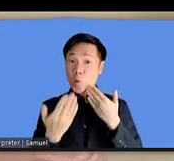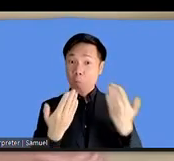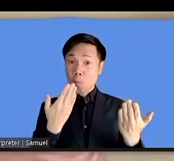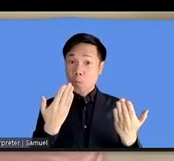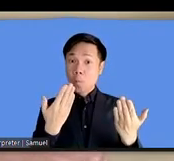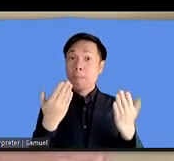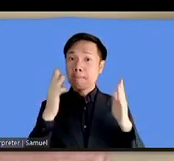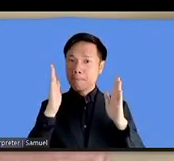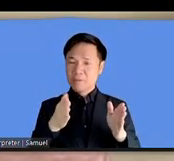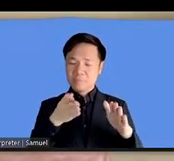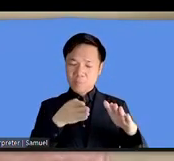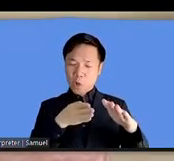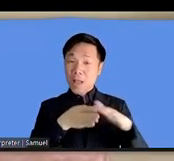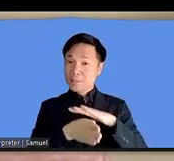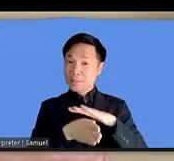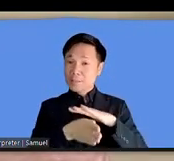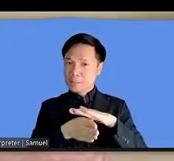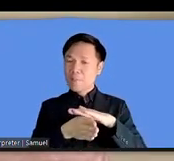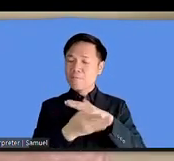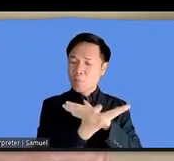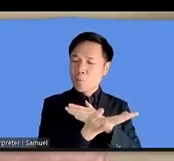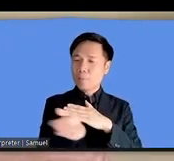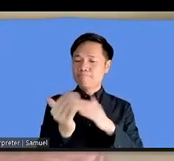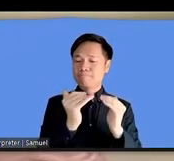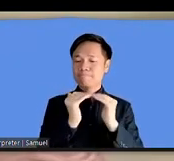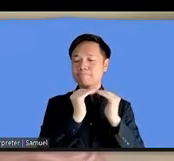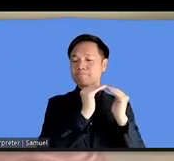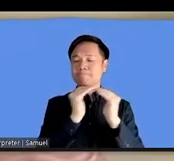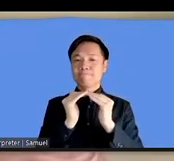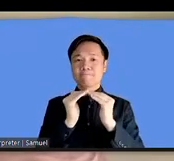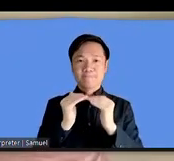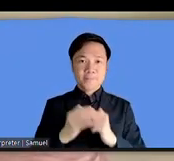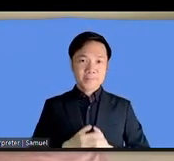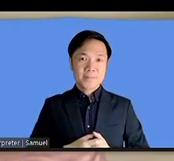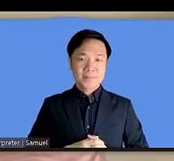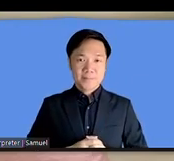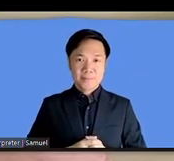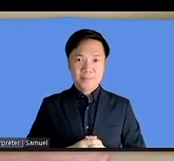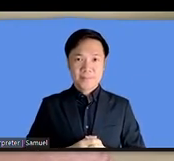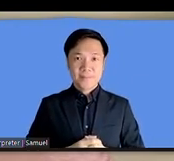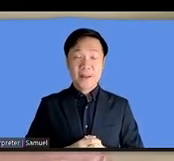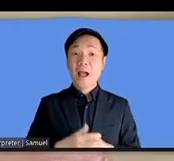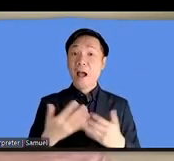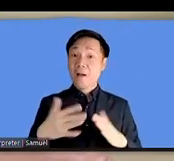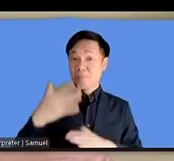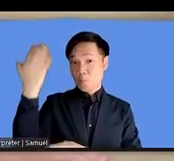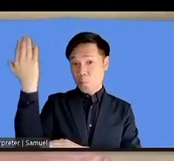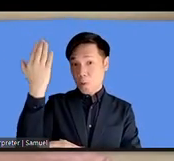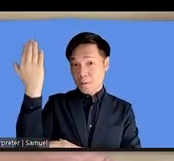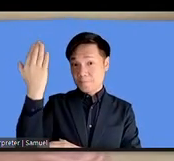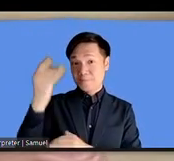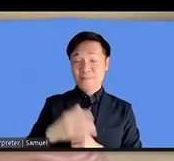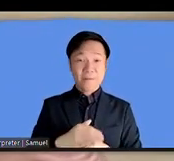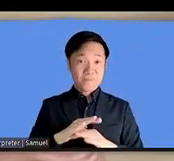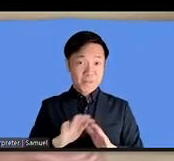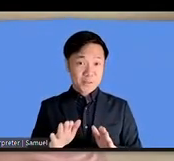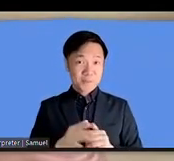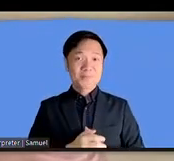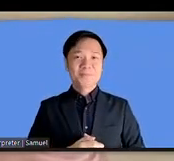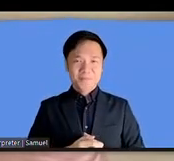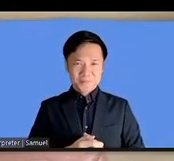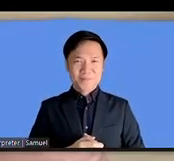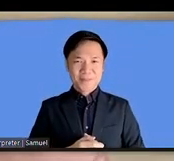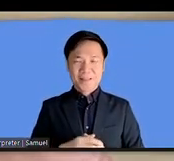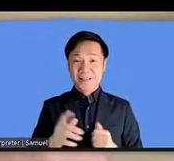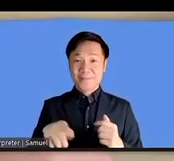i believe the after the welcome and introduction the first thing that we had our